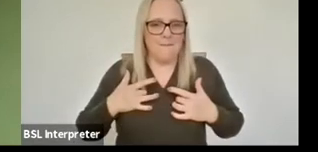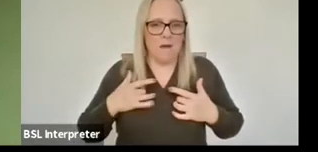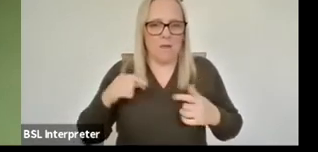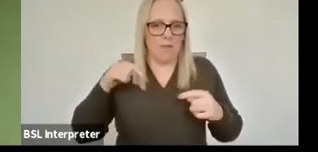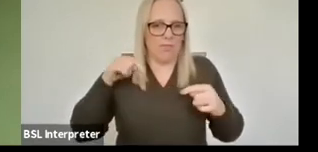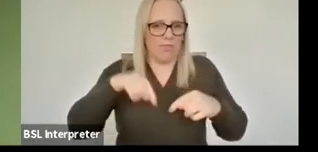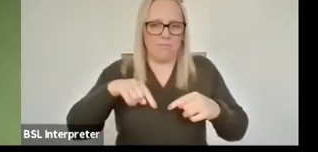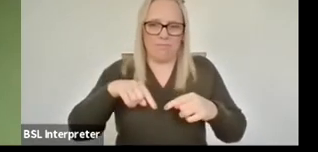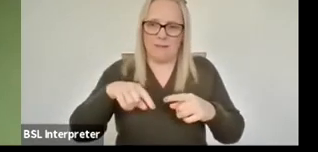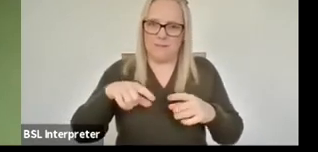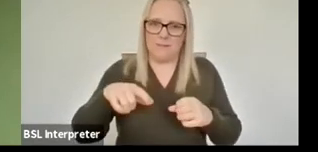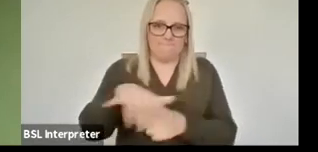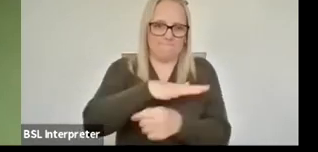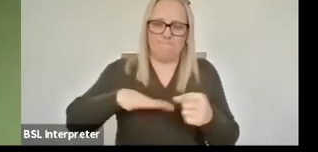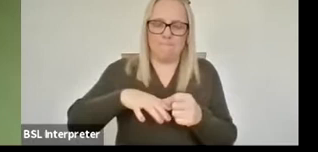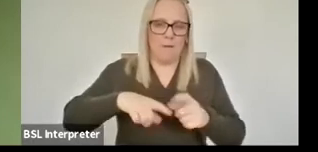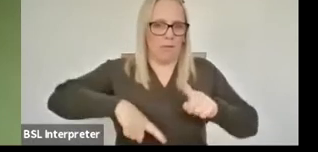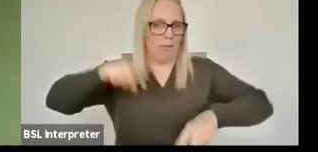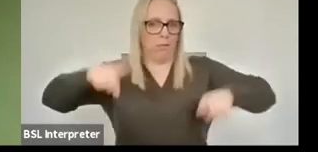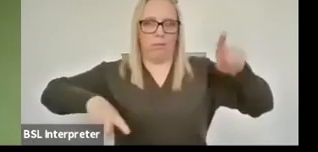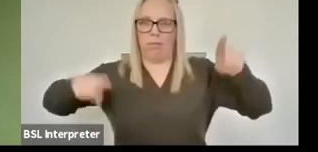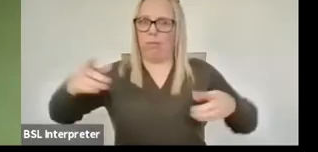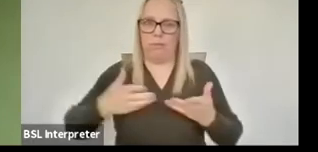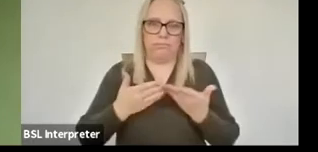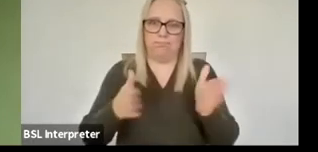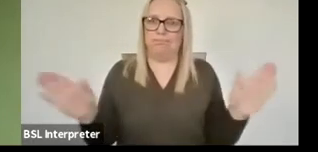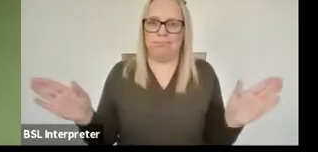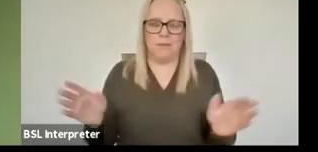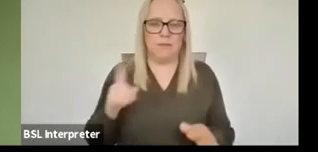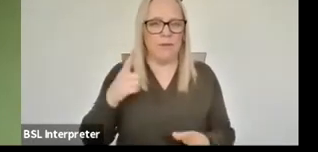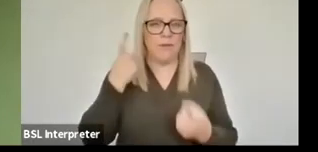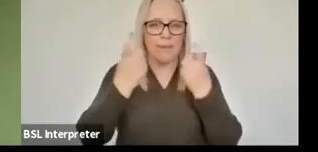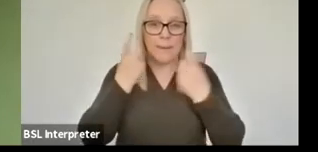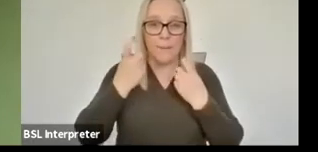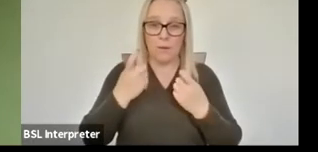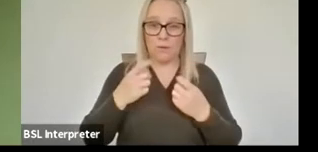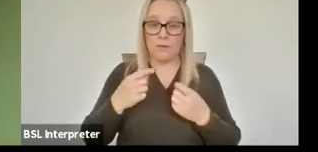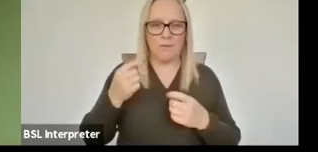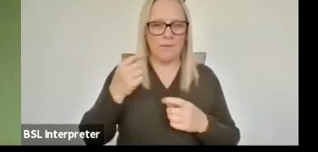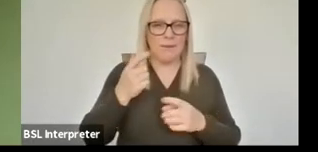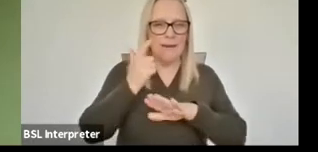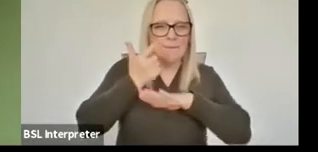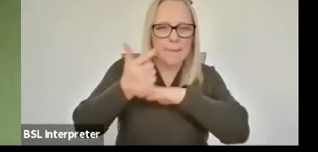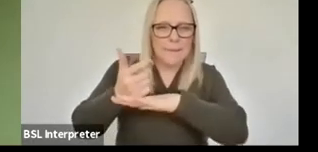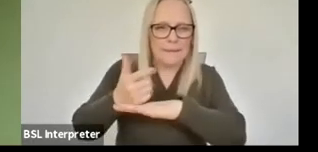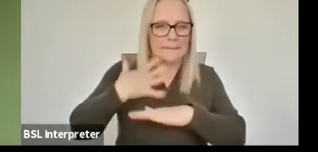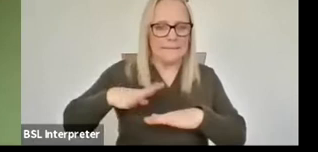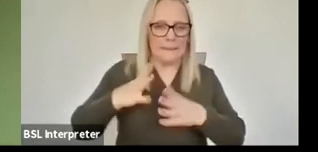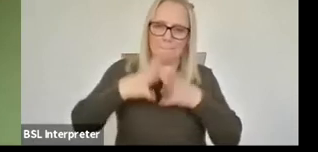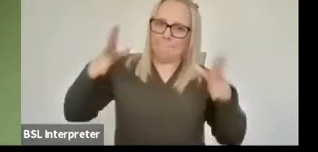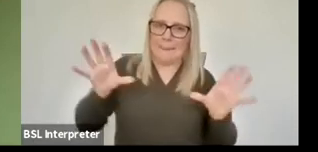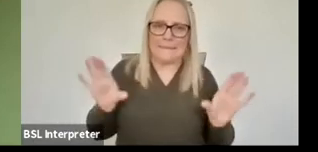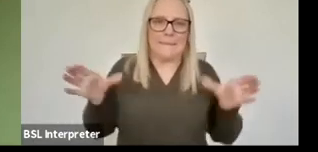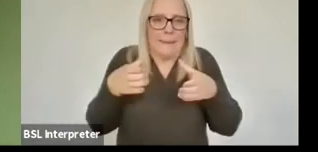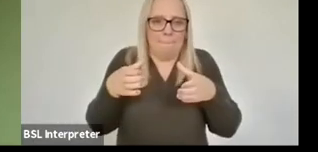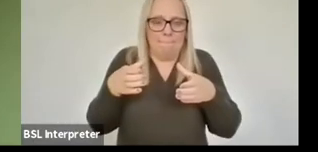some of the things that some of the takeaways are that do we need such a big team behind behind the set um there's some things that